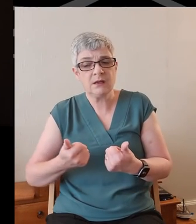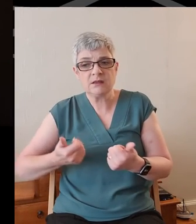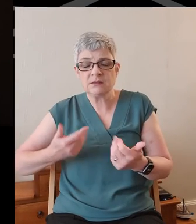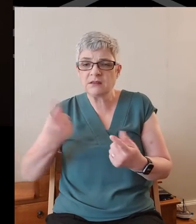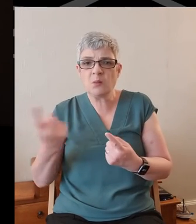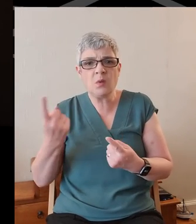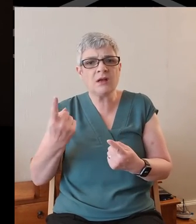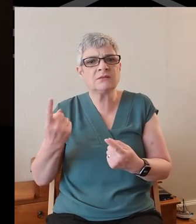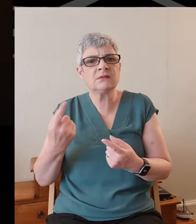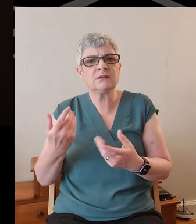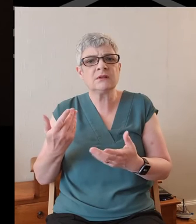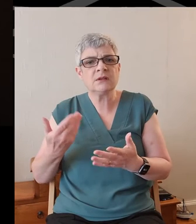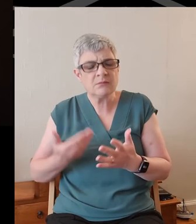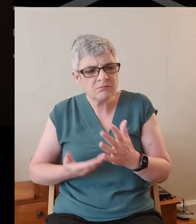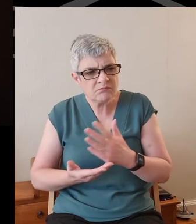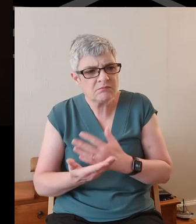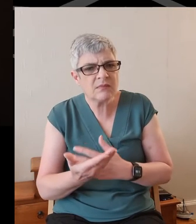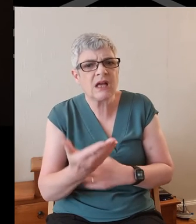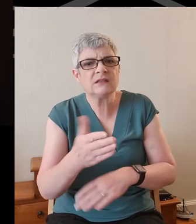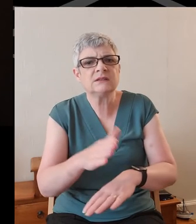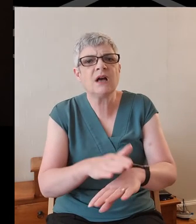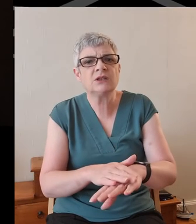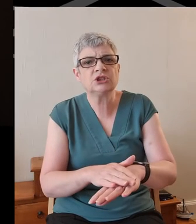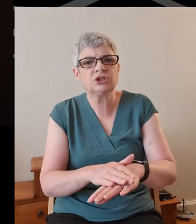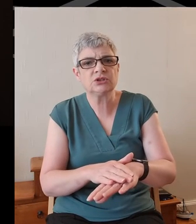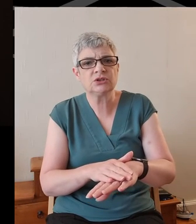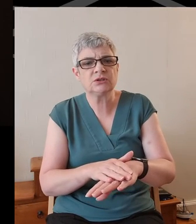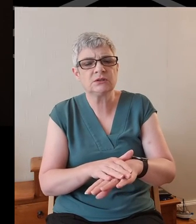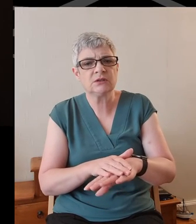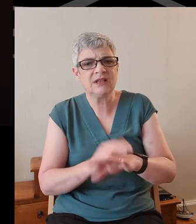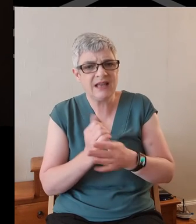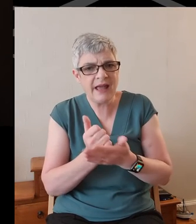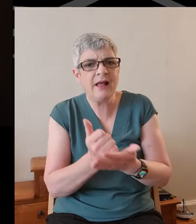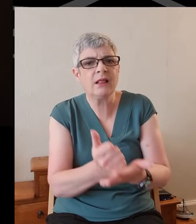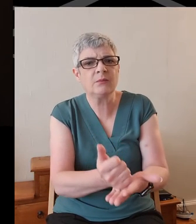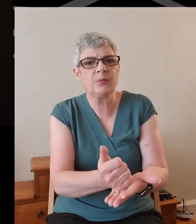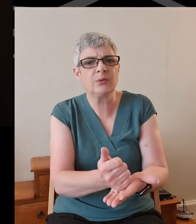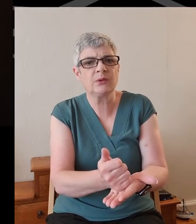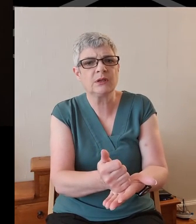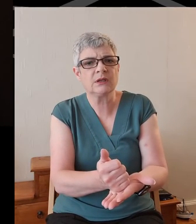and touch and help them?